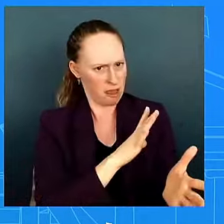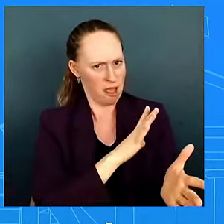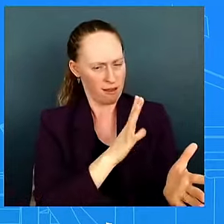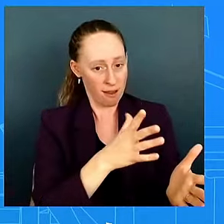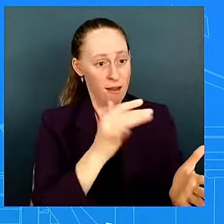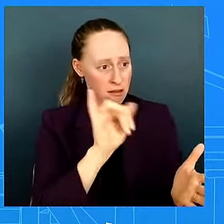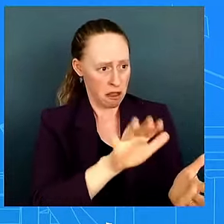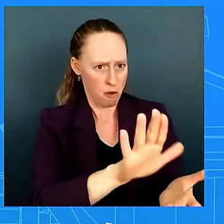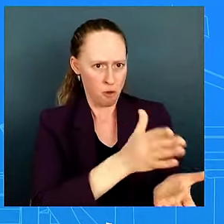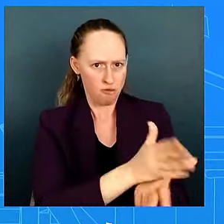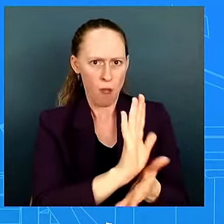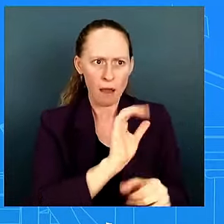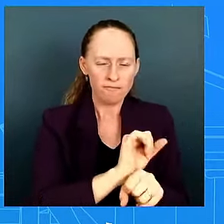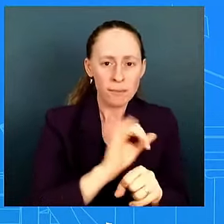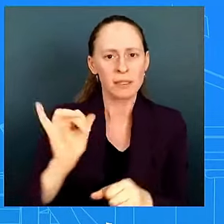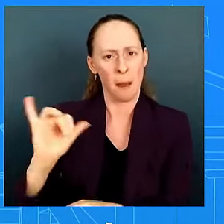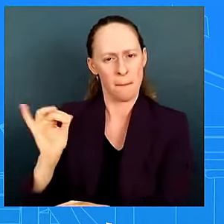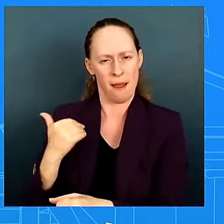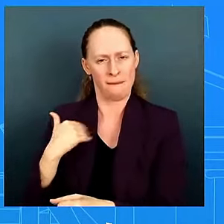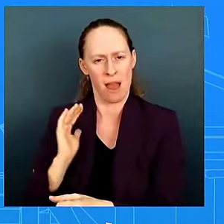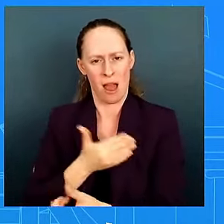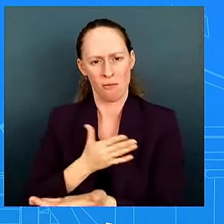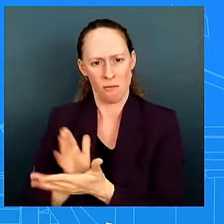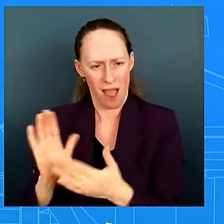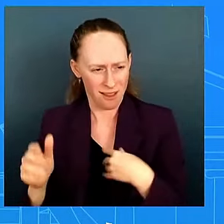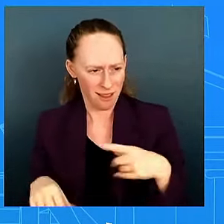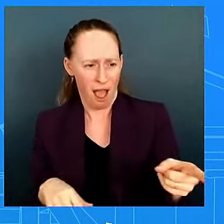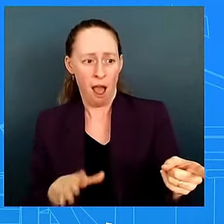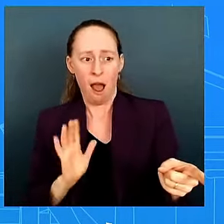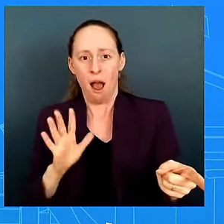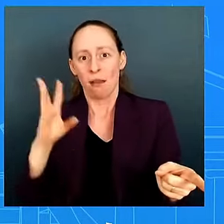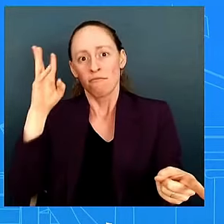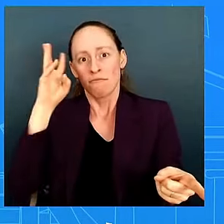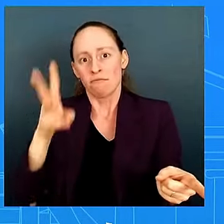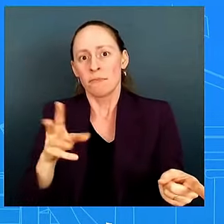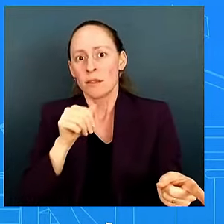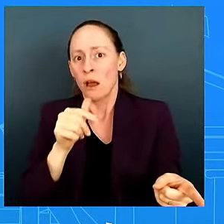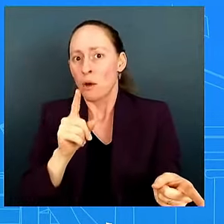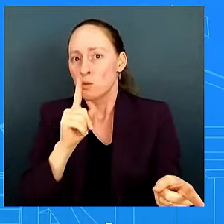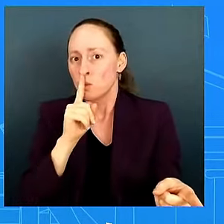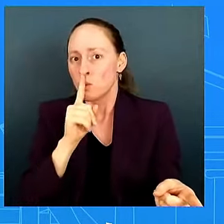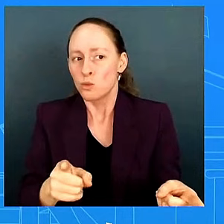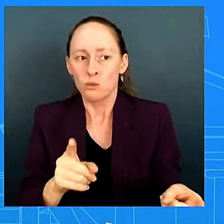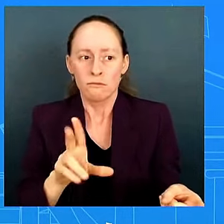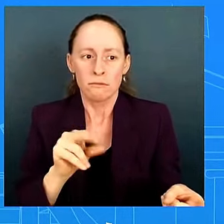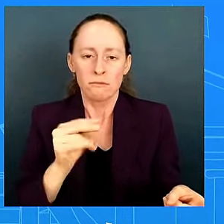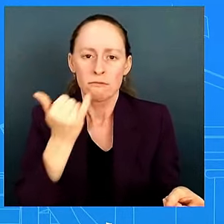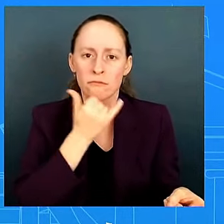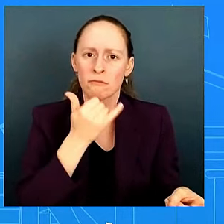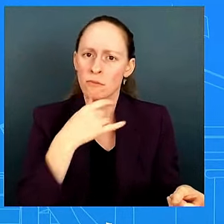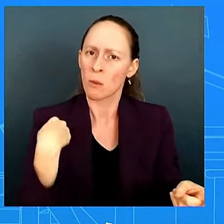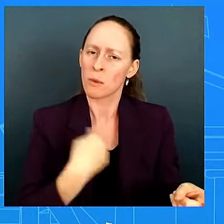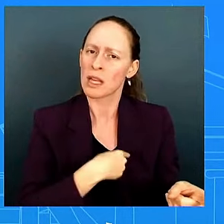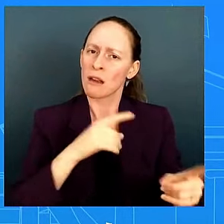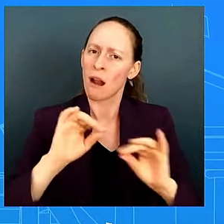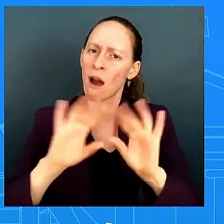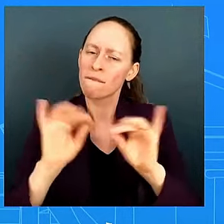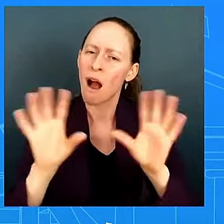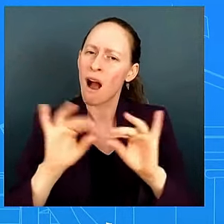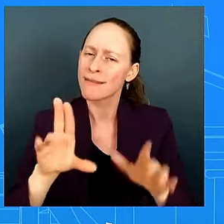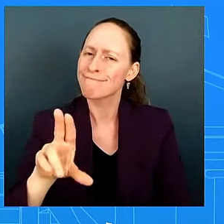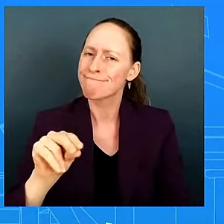don't believe something is true or we want to share our side of things that we do so uh you know look